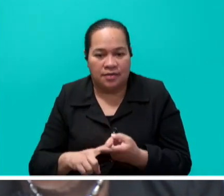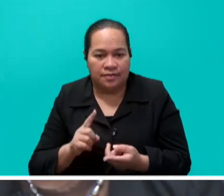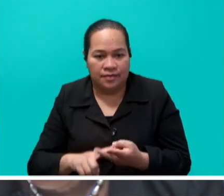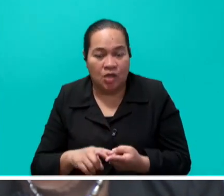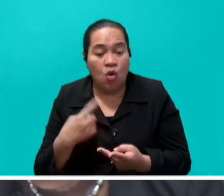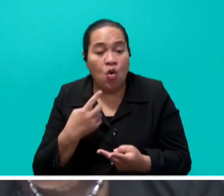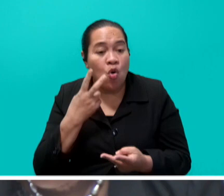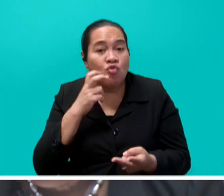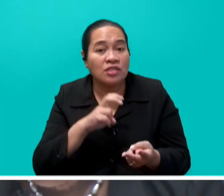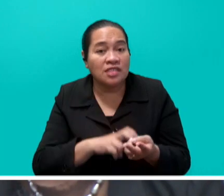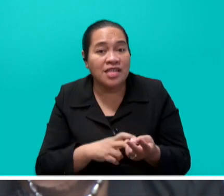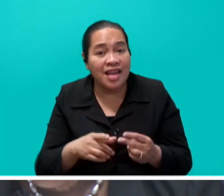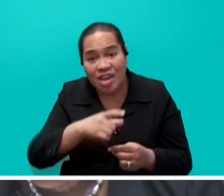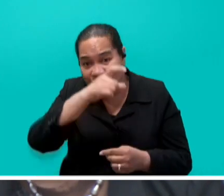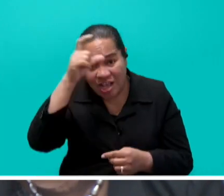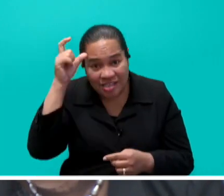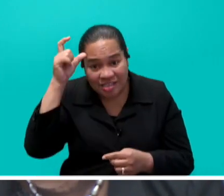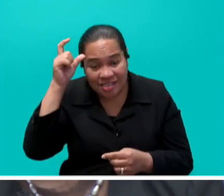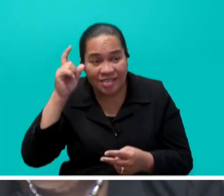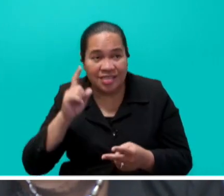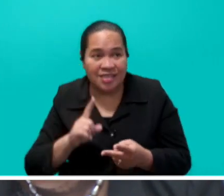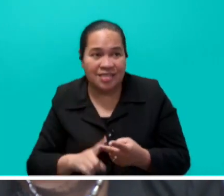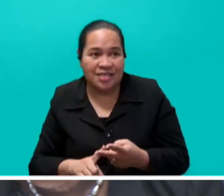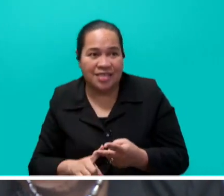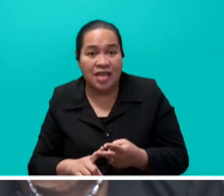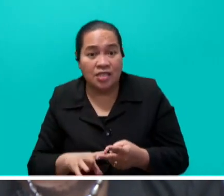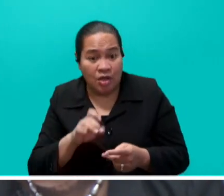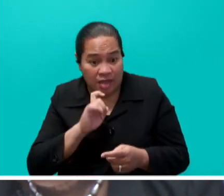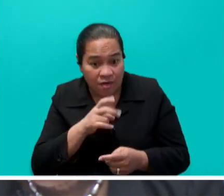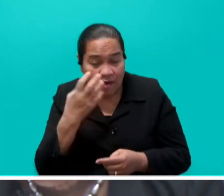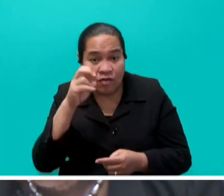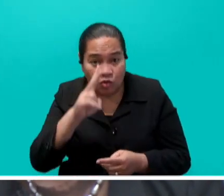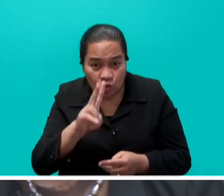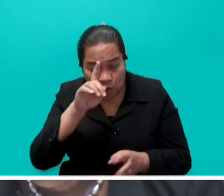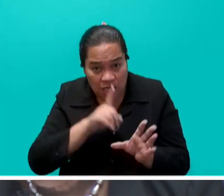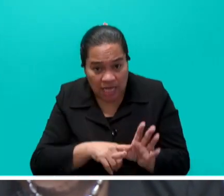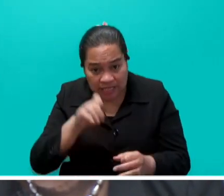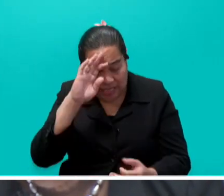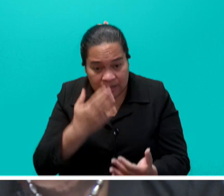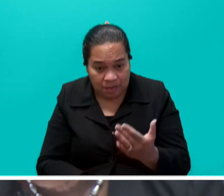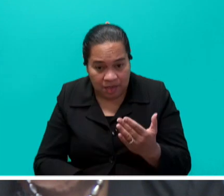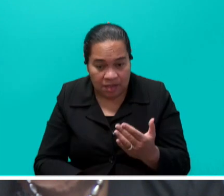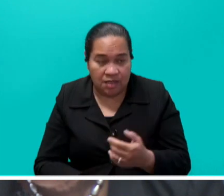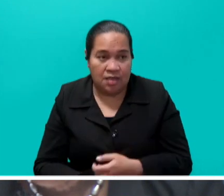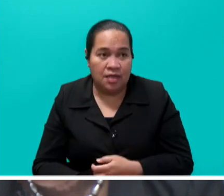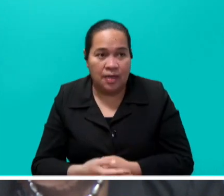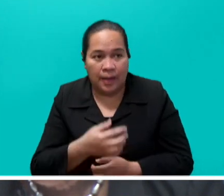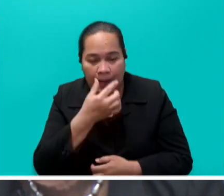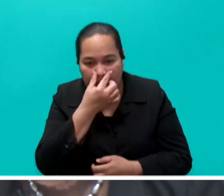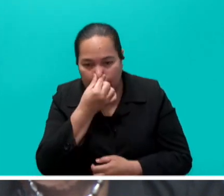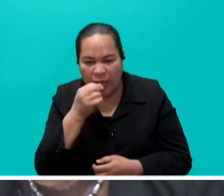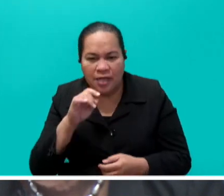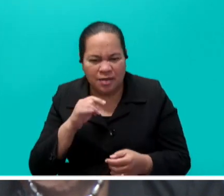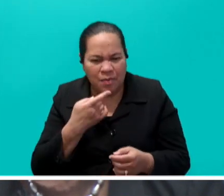nurses. Ban deaf, according to years of experience, this resulted in the payment of scarce